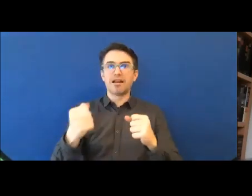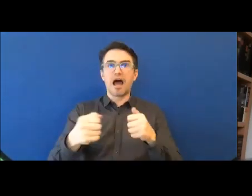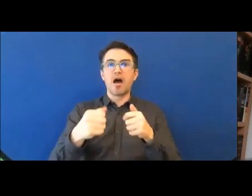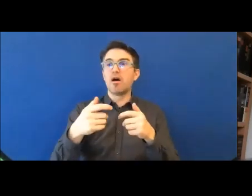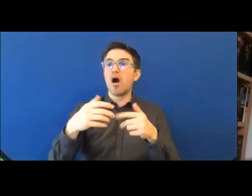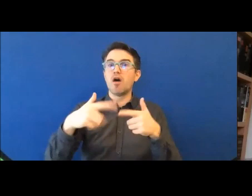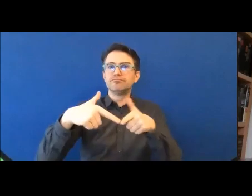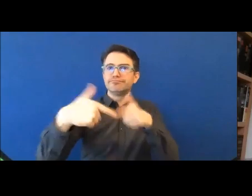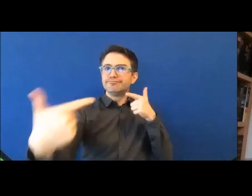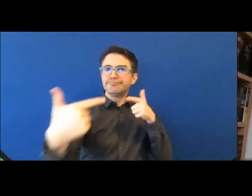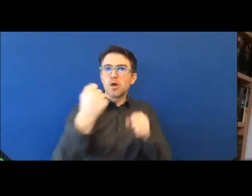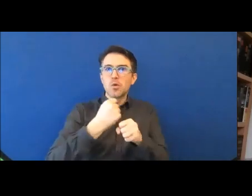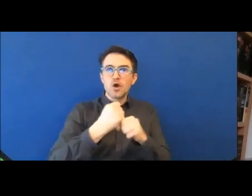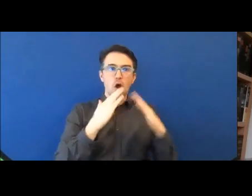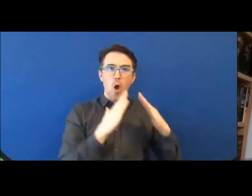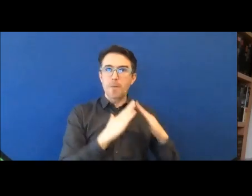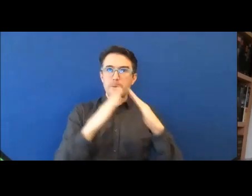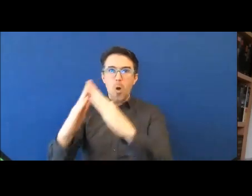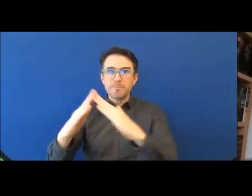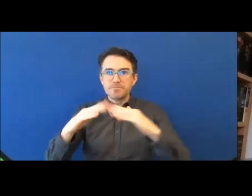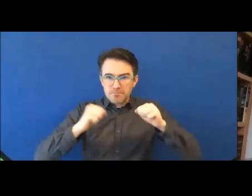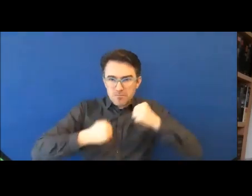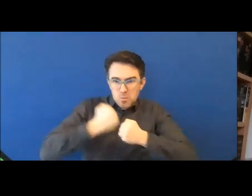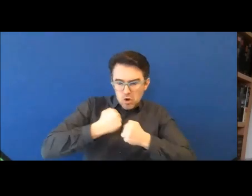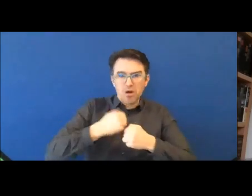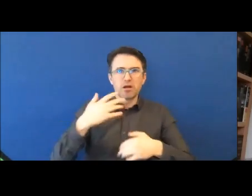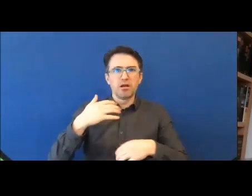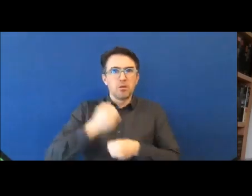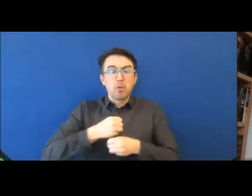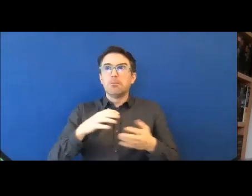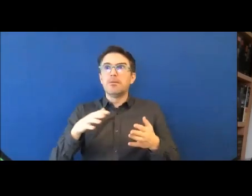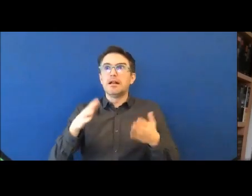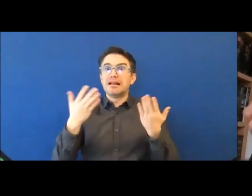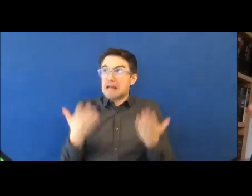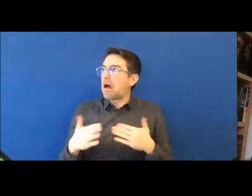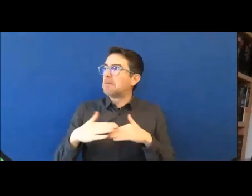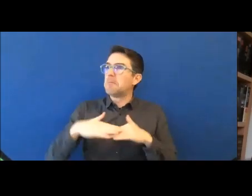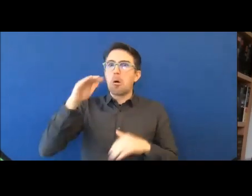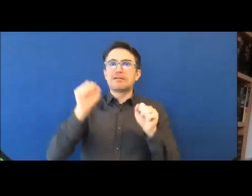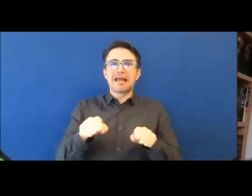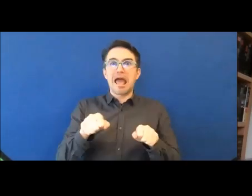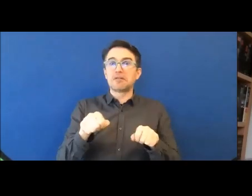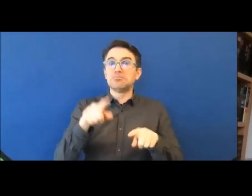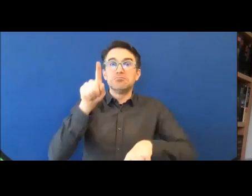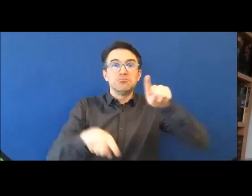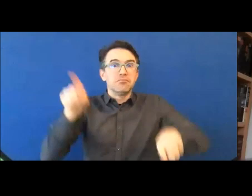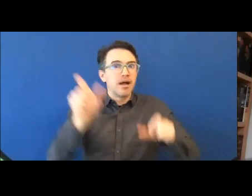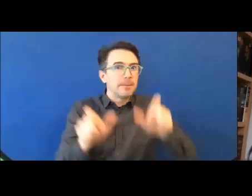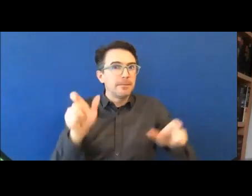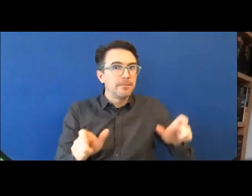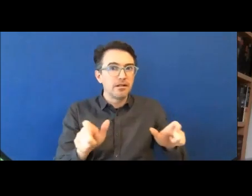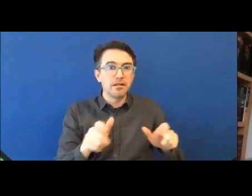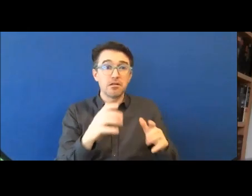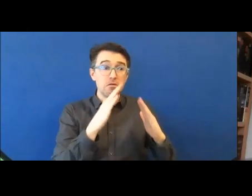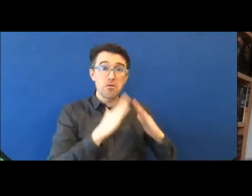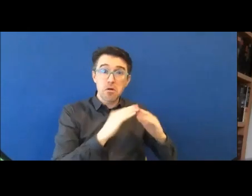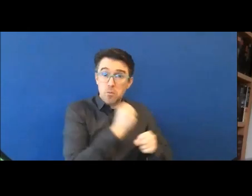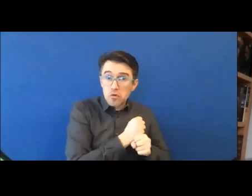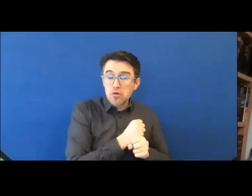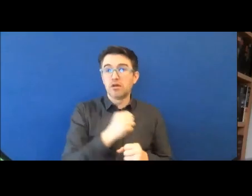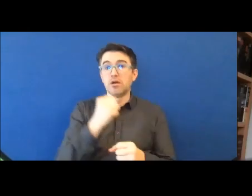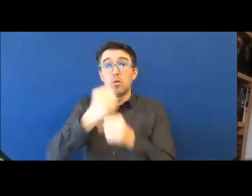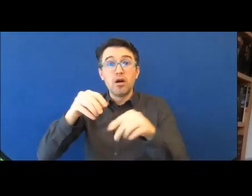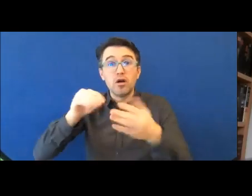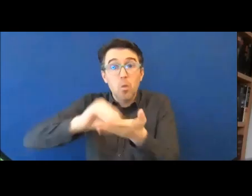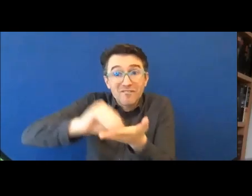through the system at the moment. The we know about what works at an individual level, the more we can bake these things in a standard. But we need to kind of keep doing